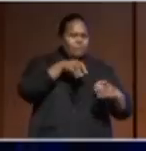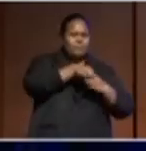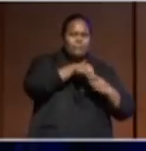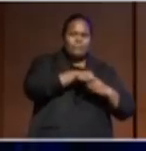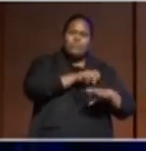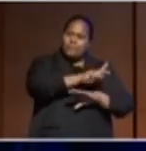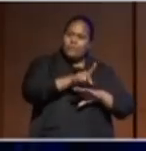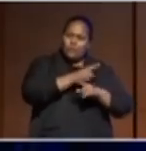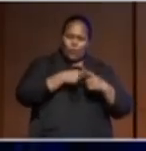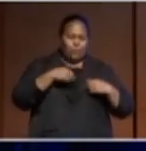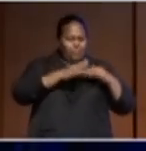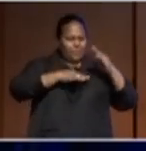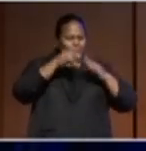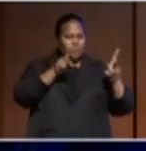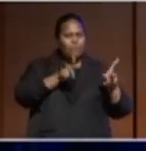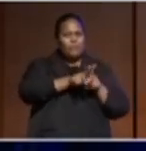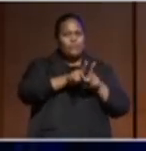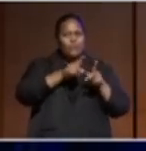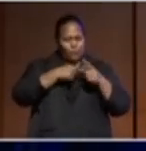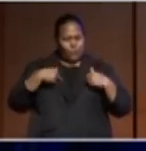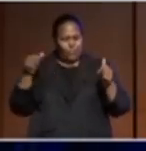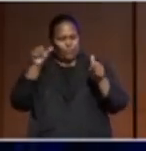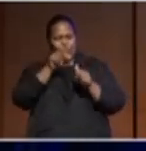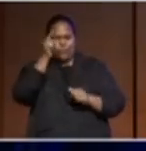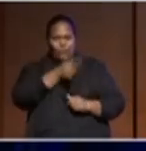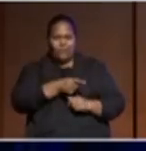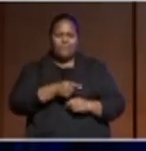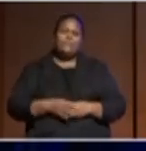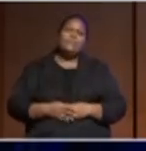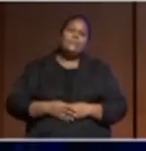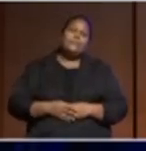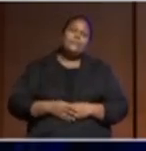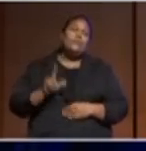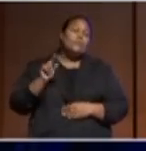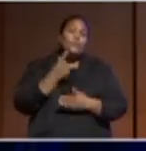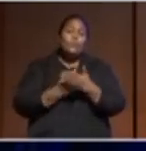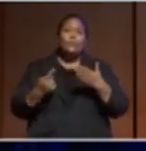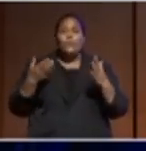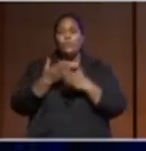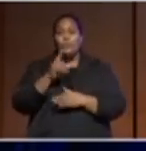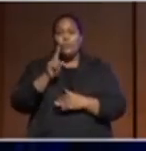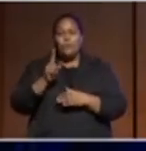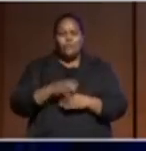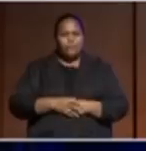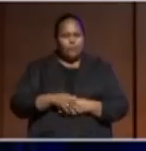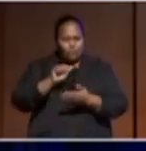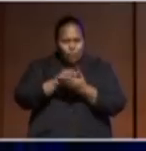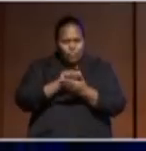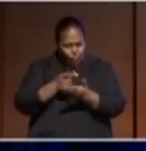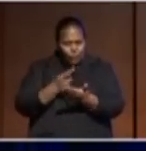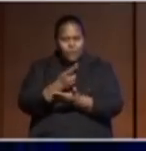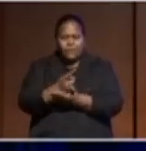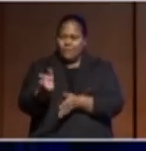build our partnership. That is the approach that we take, and we'll only do that through genuine talanoa